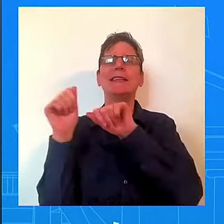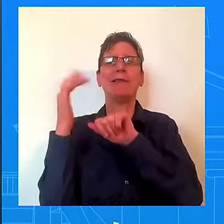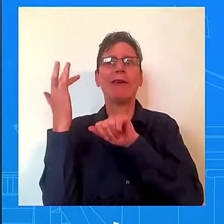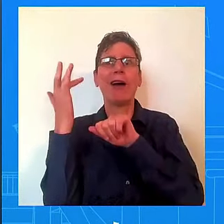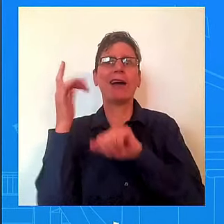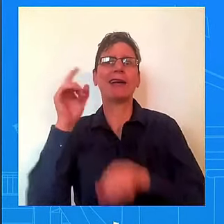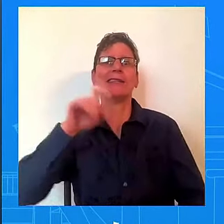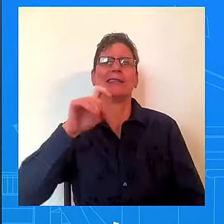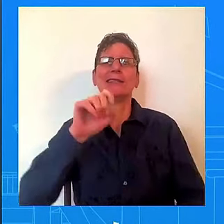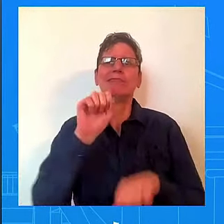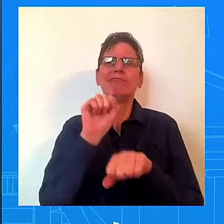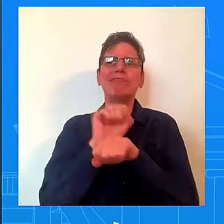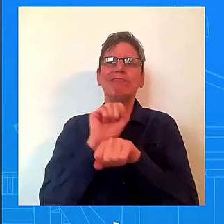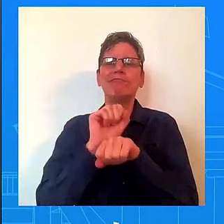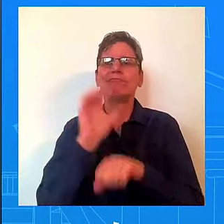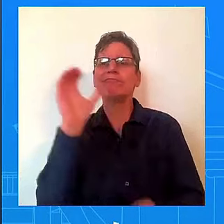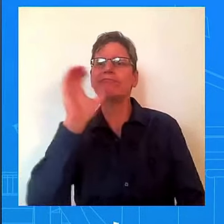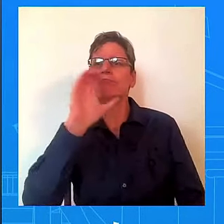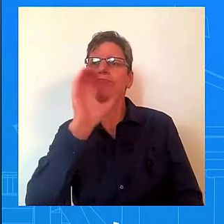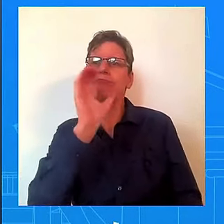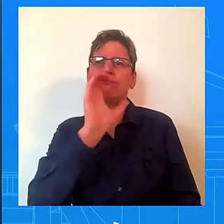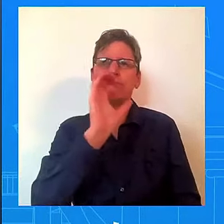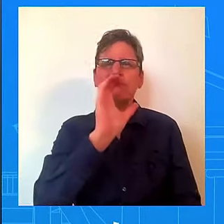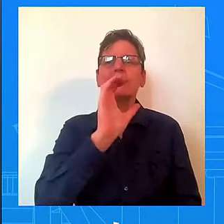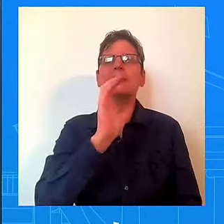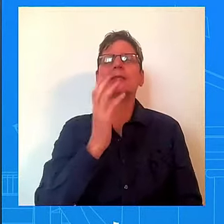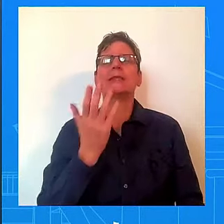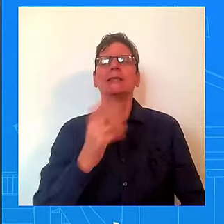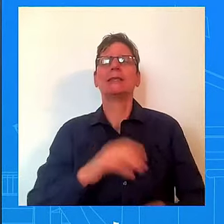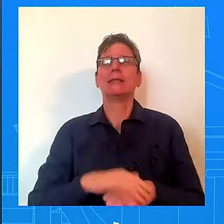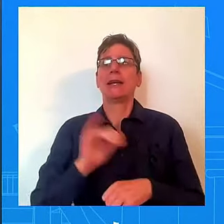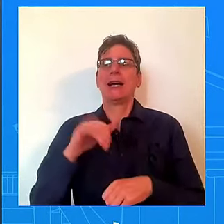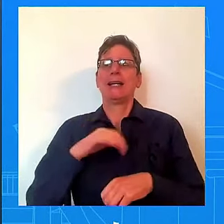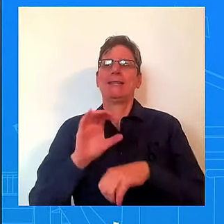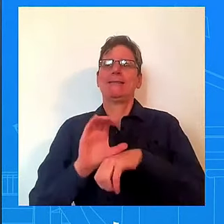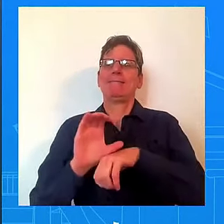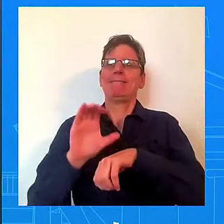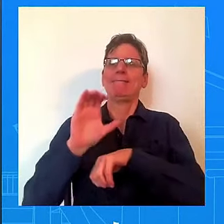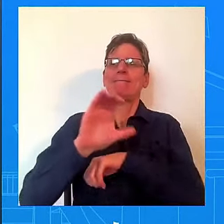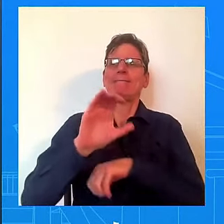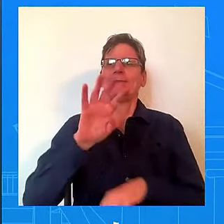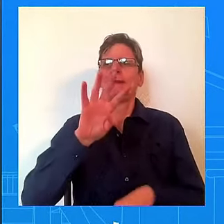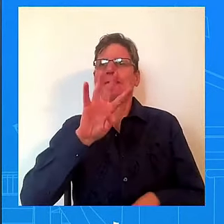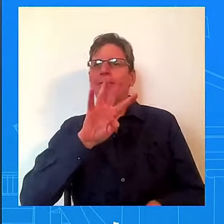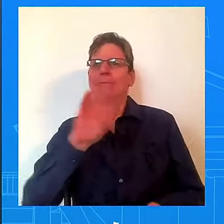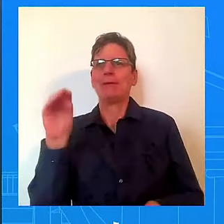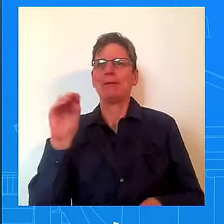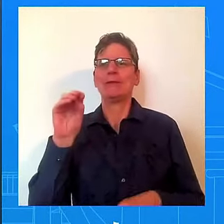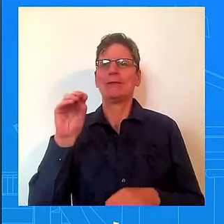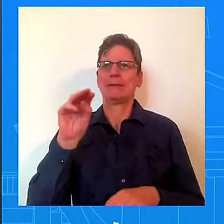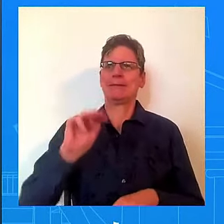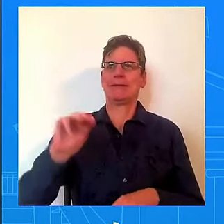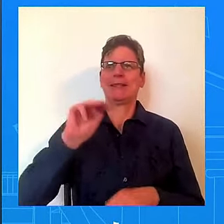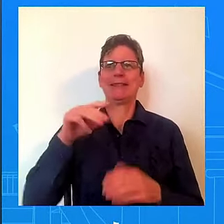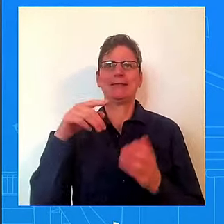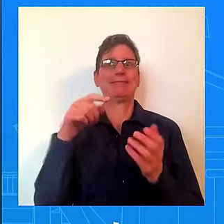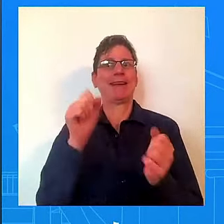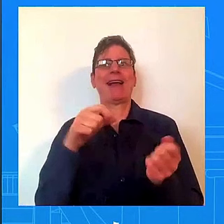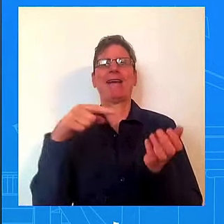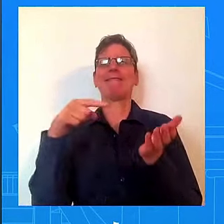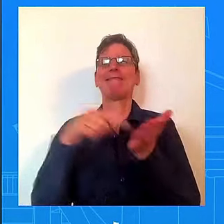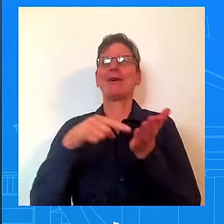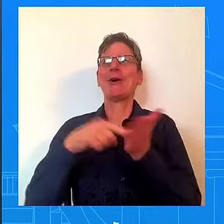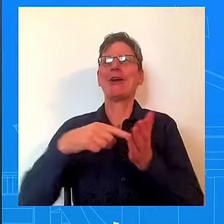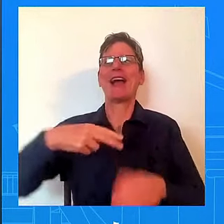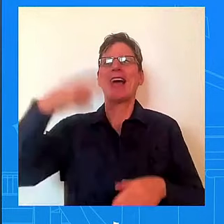high-speed internet to the Osage Nation, she returned home and got a job installing the fiber optic cables that will bridge the